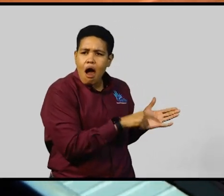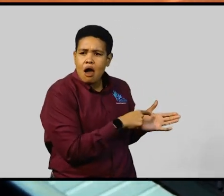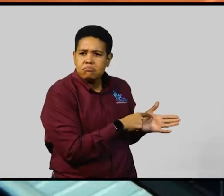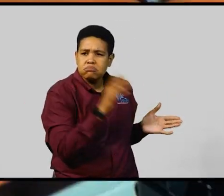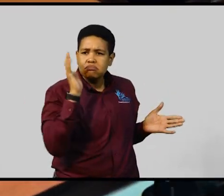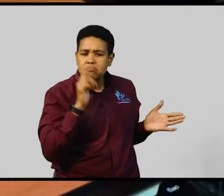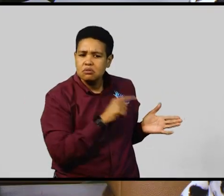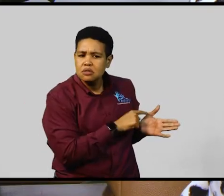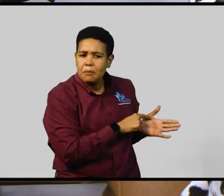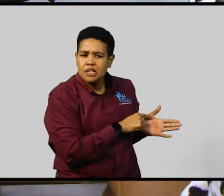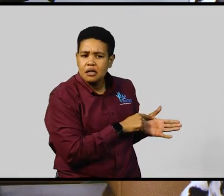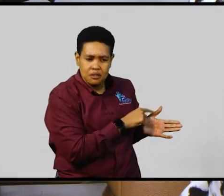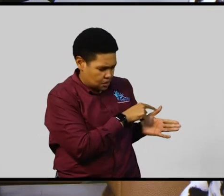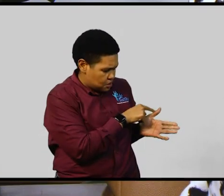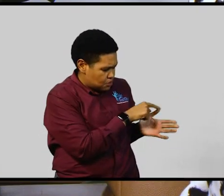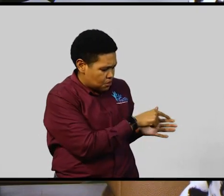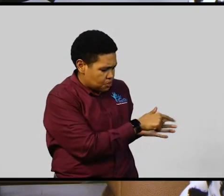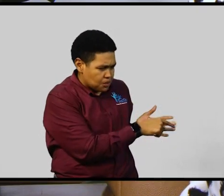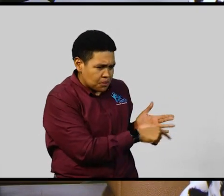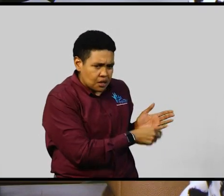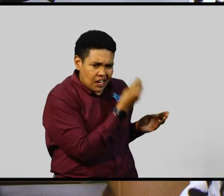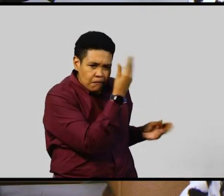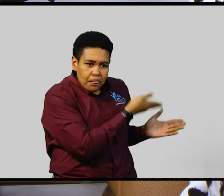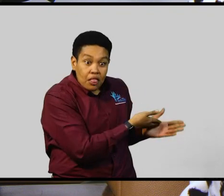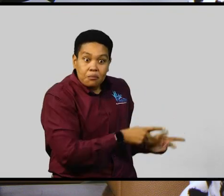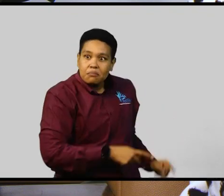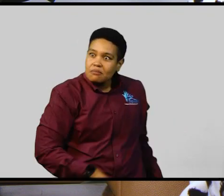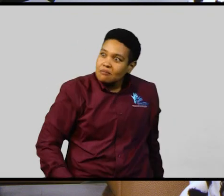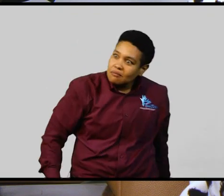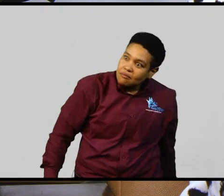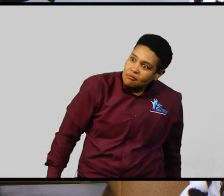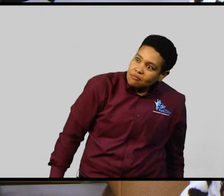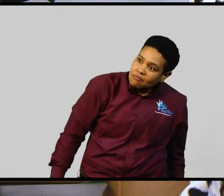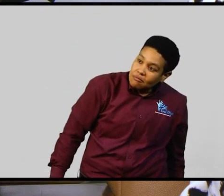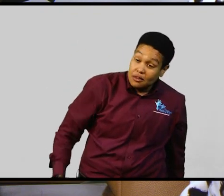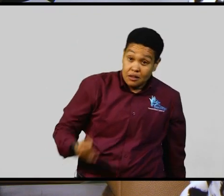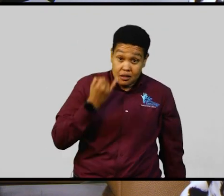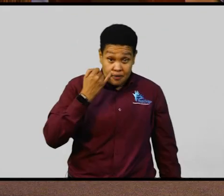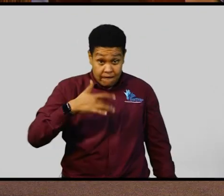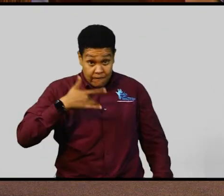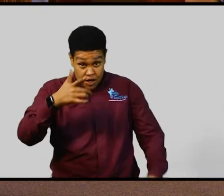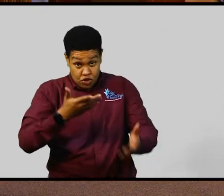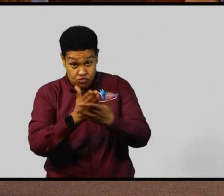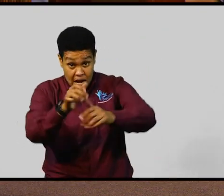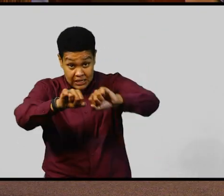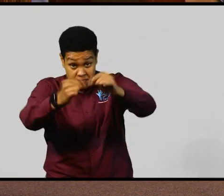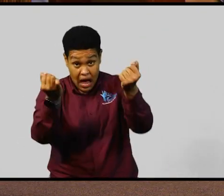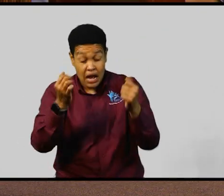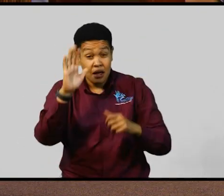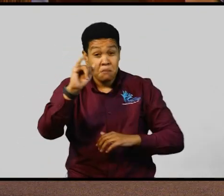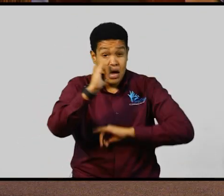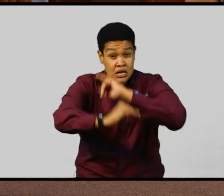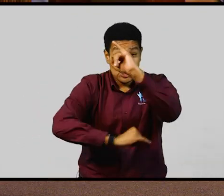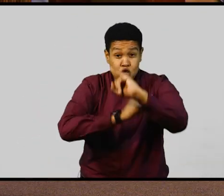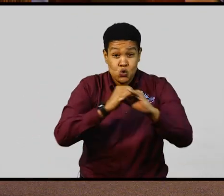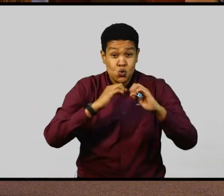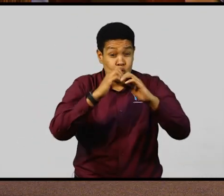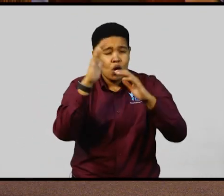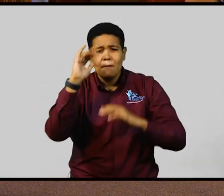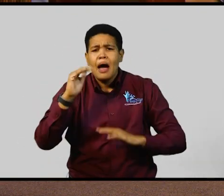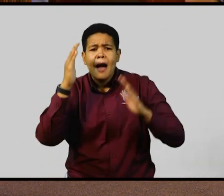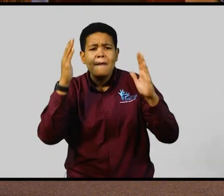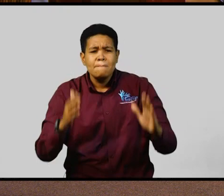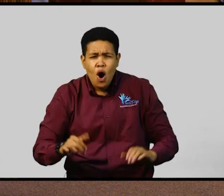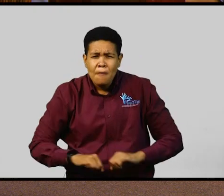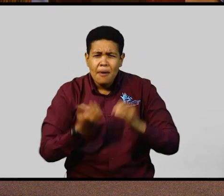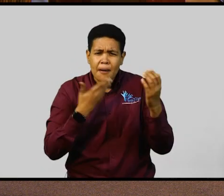And so, if it is that you feel that your rights are being violated by an institution, by an